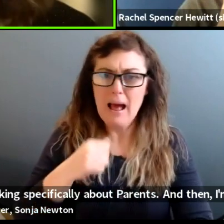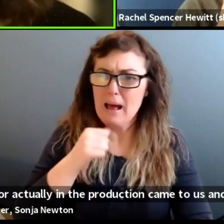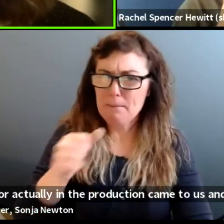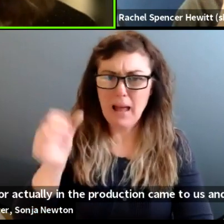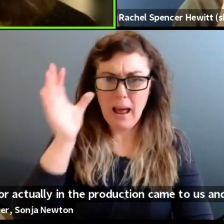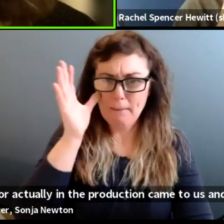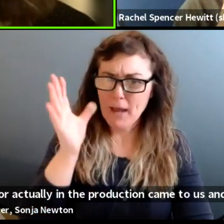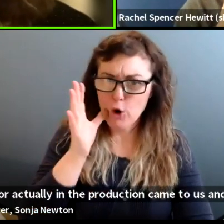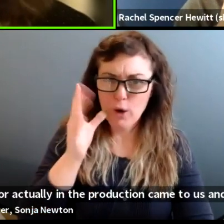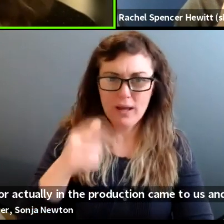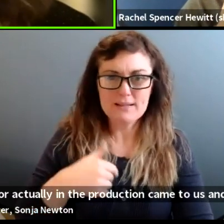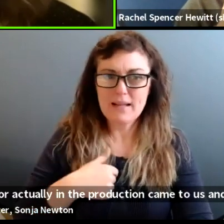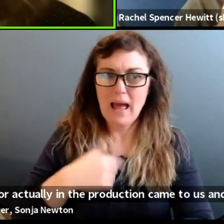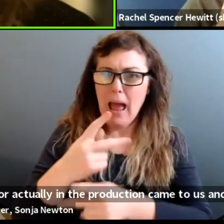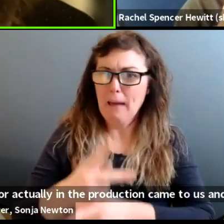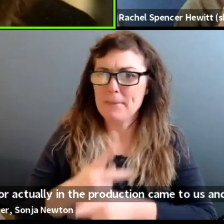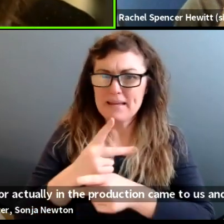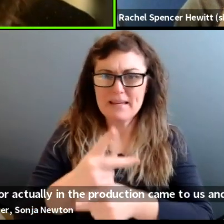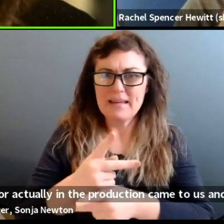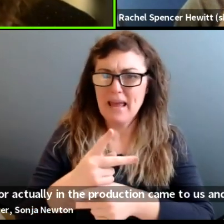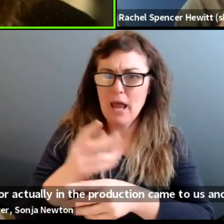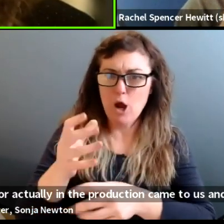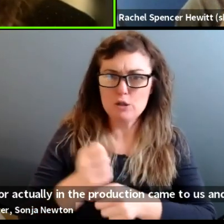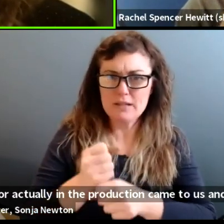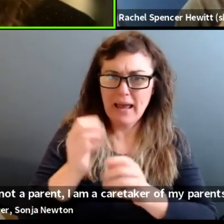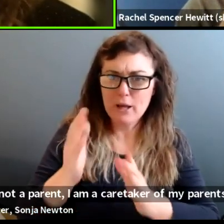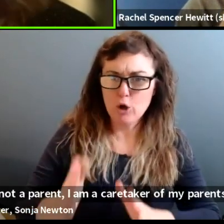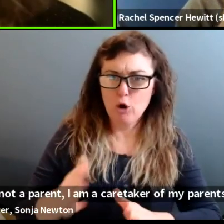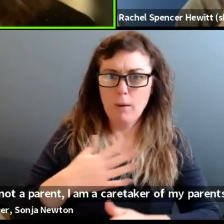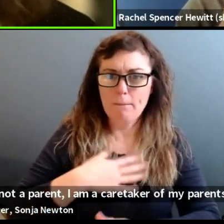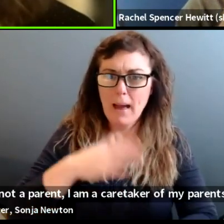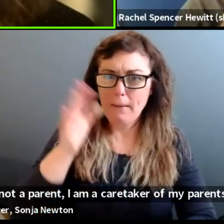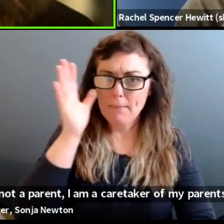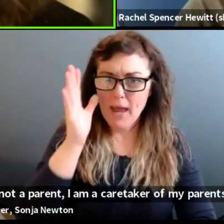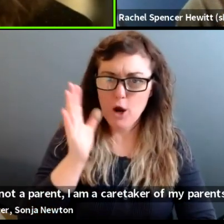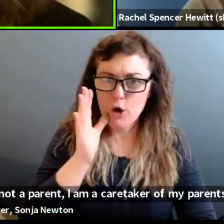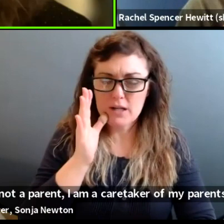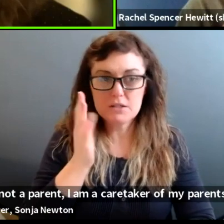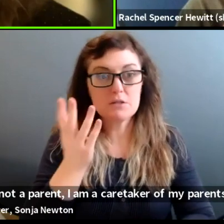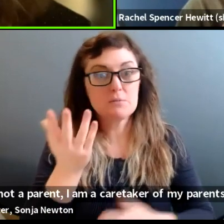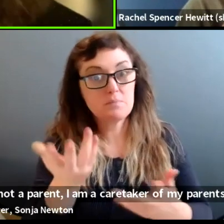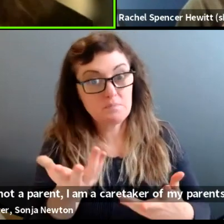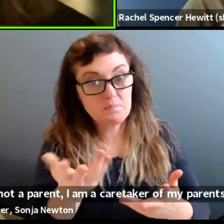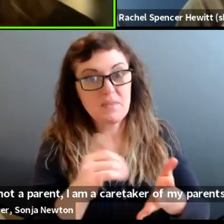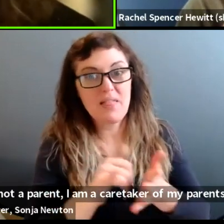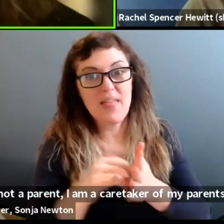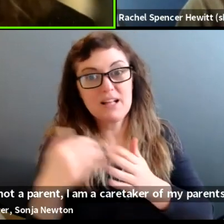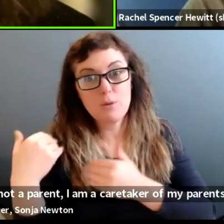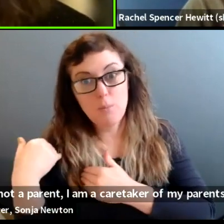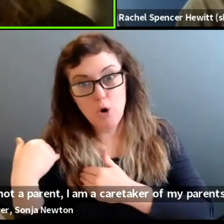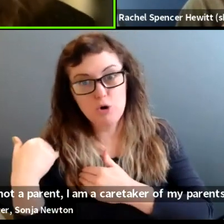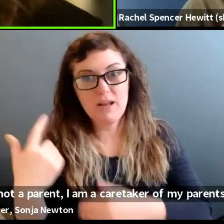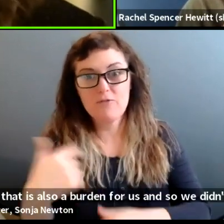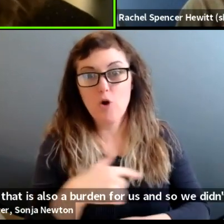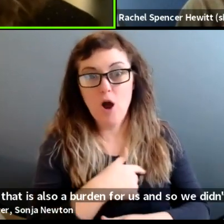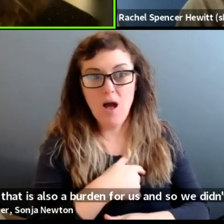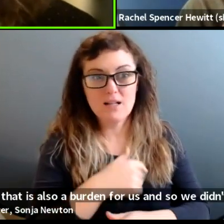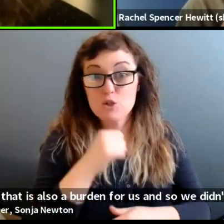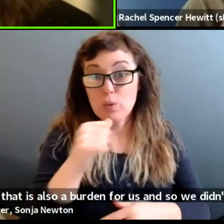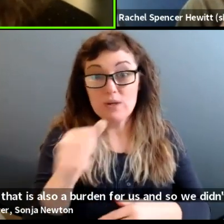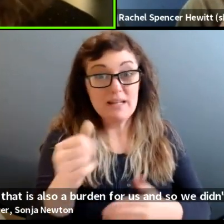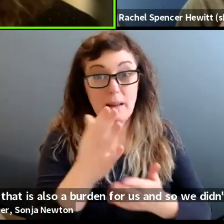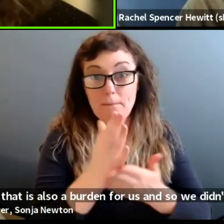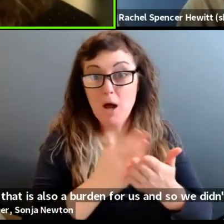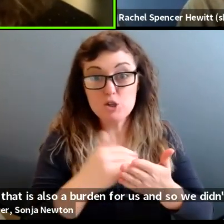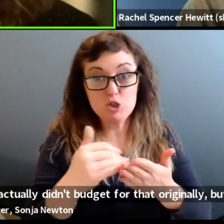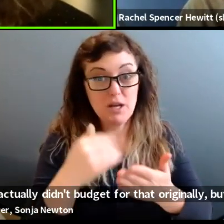caretaker of my parents. Um, and that is also a burden for us. And so we didn't, we actually didn't budget for that originally,